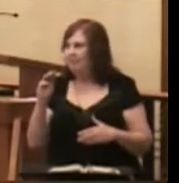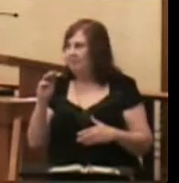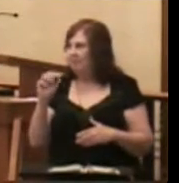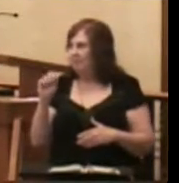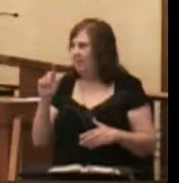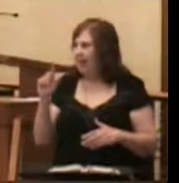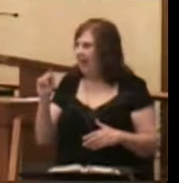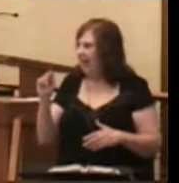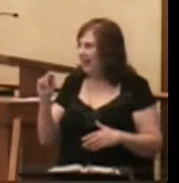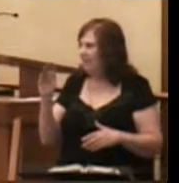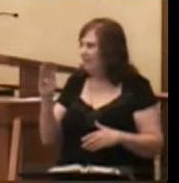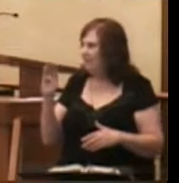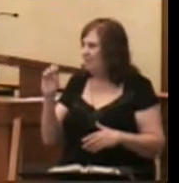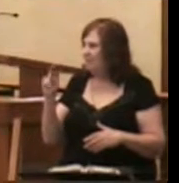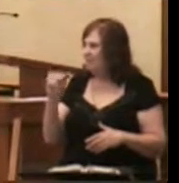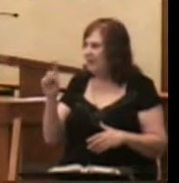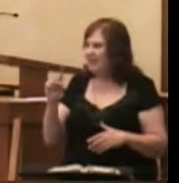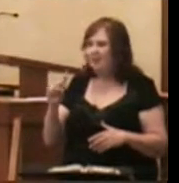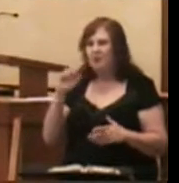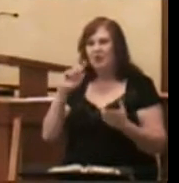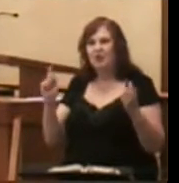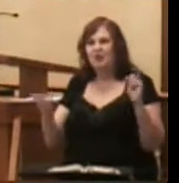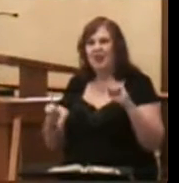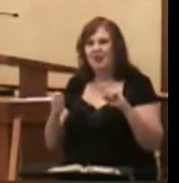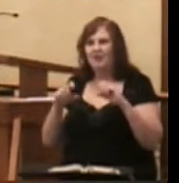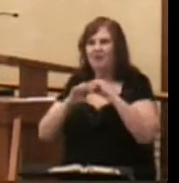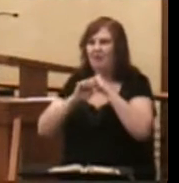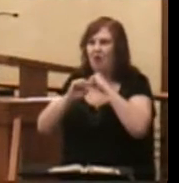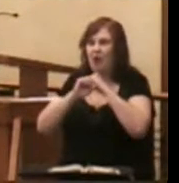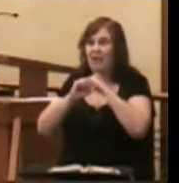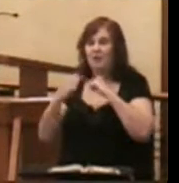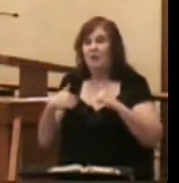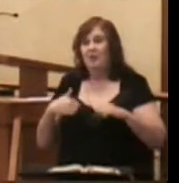change the forecast and we'd get the weather that we want.